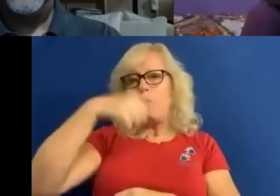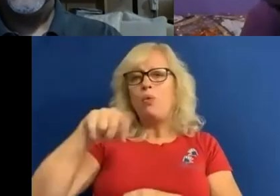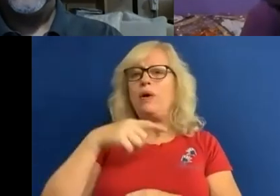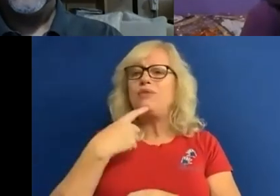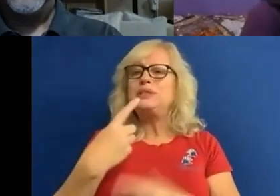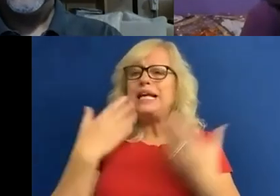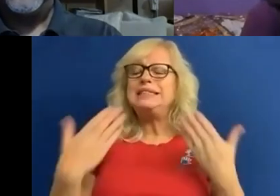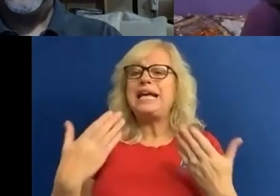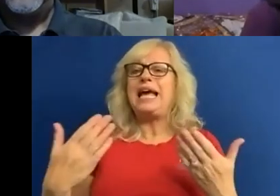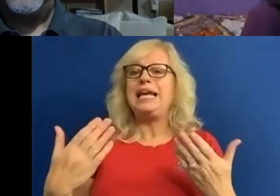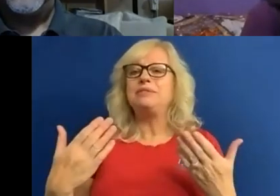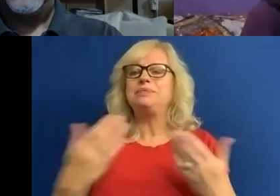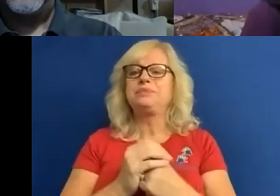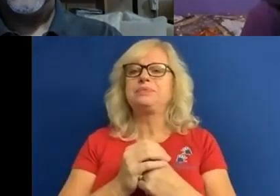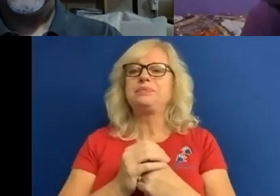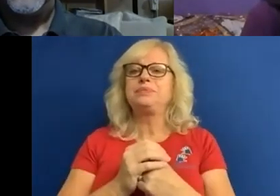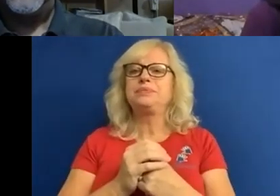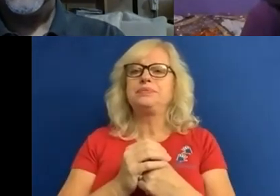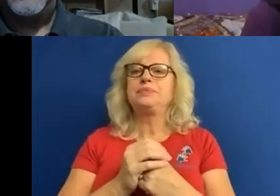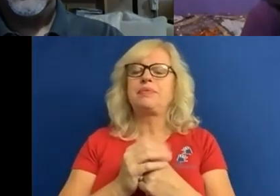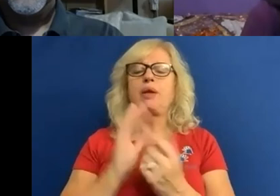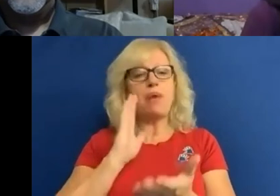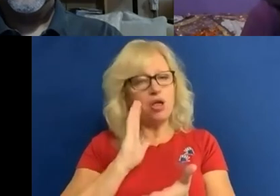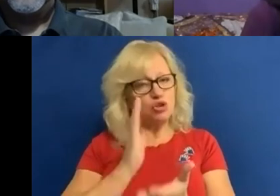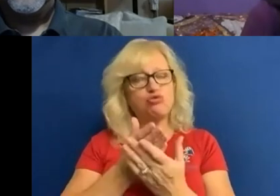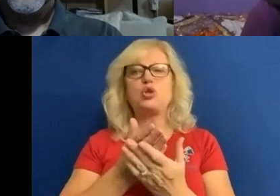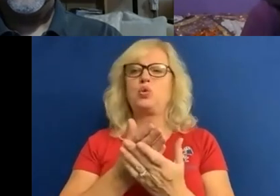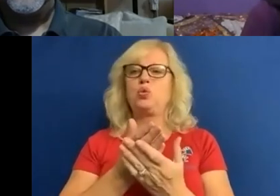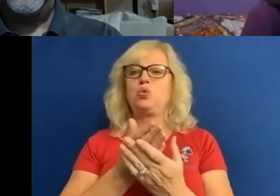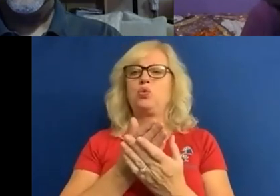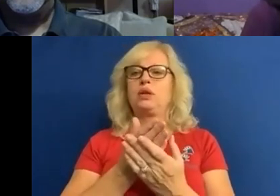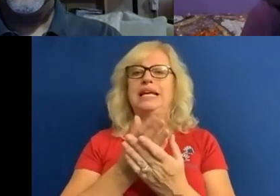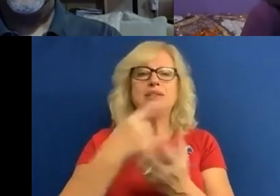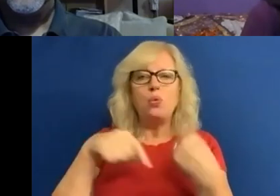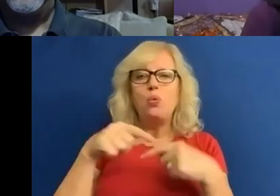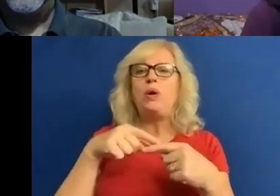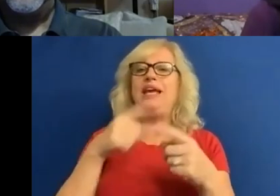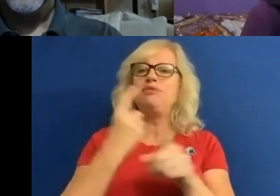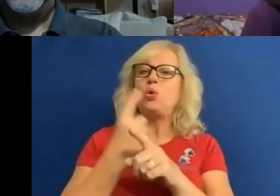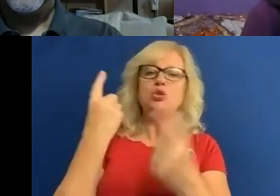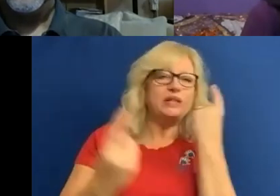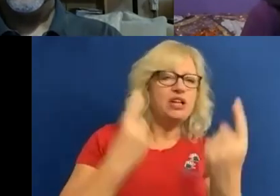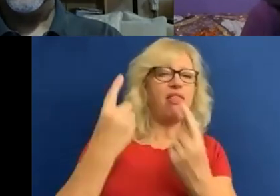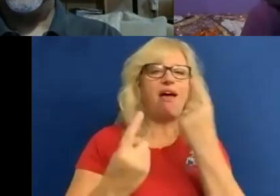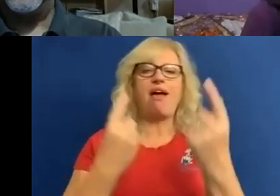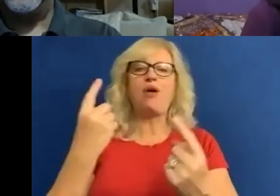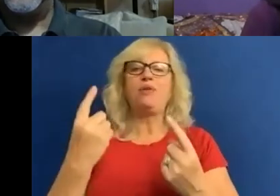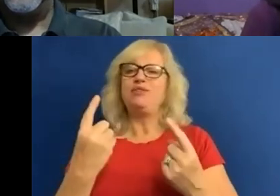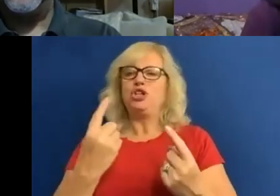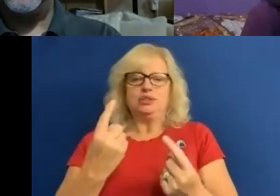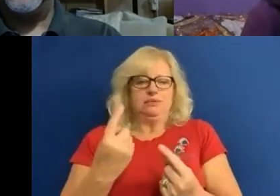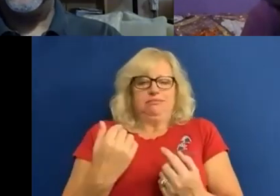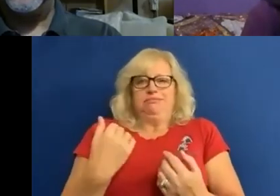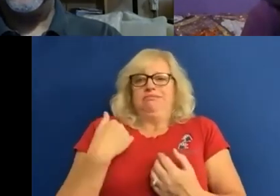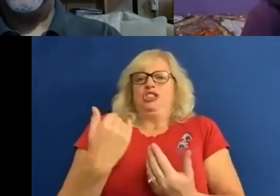we know so often, but the truth of the matter is that we have talked to each other. We've not just got our individual stories to